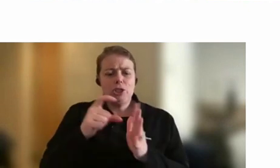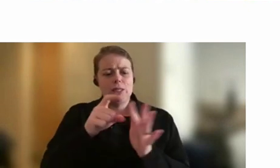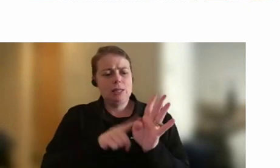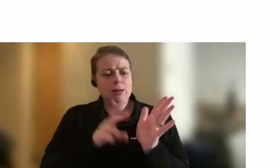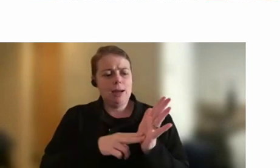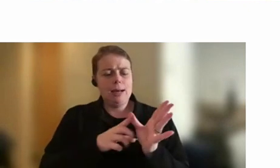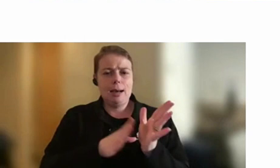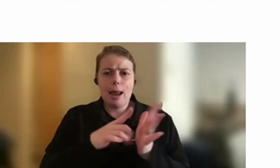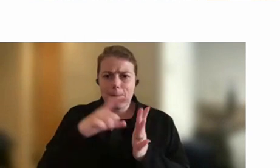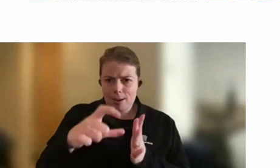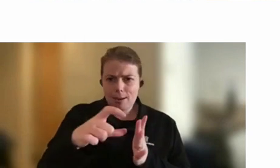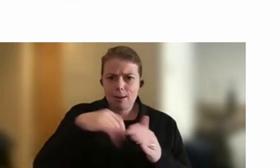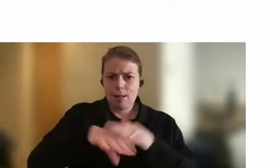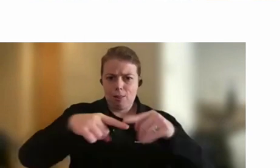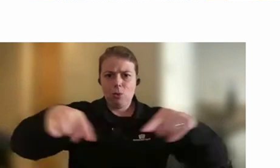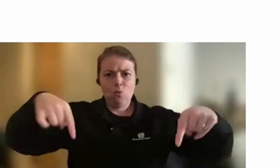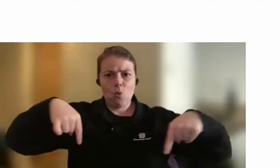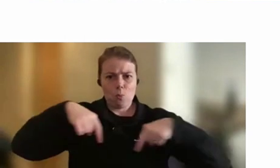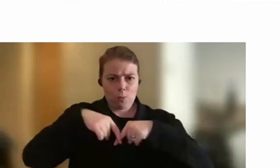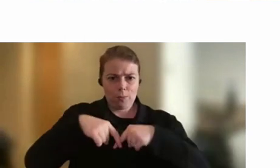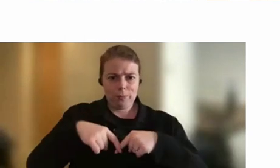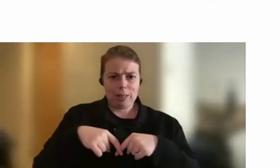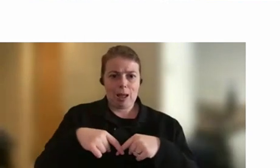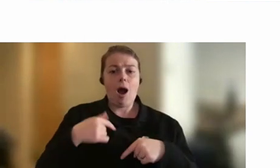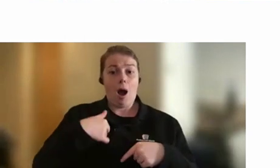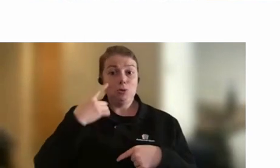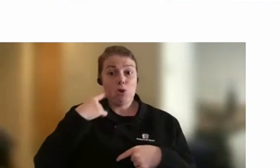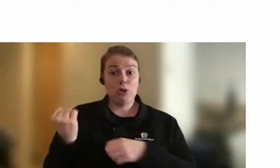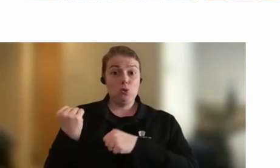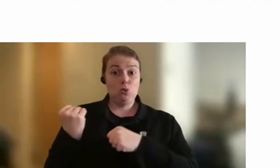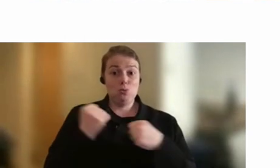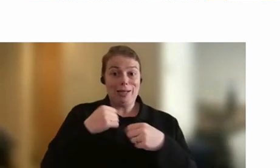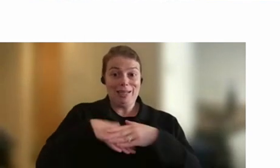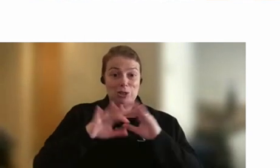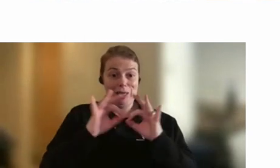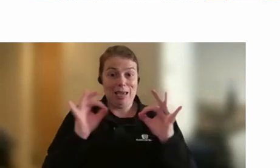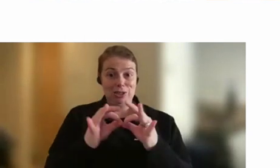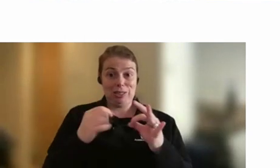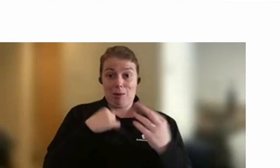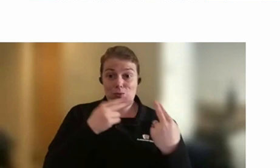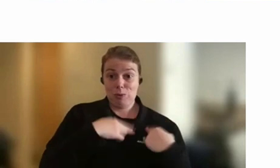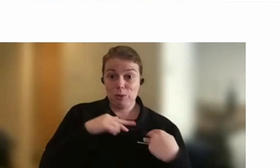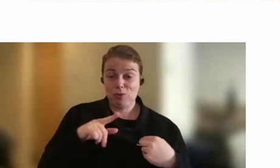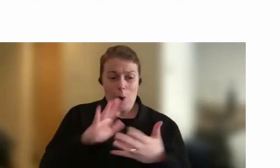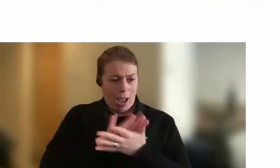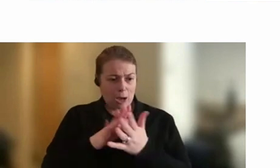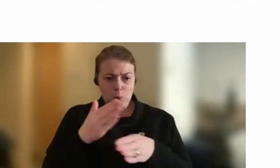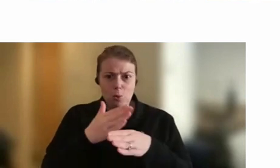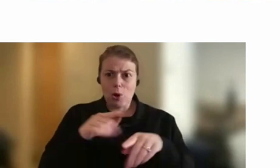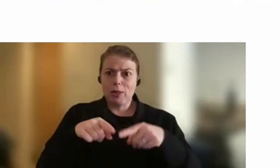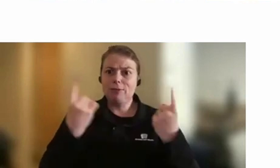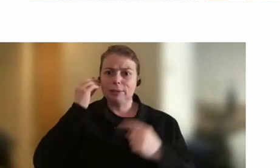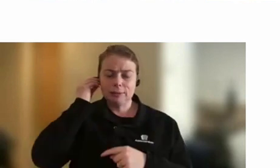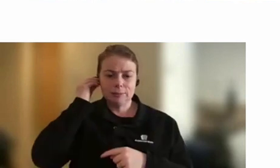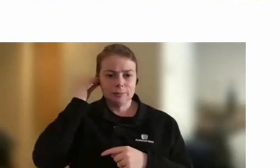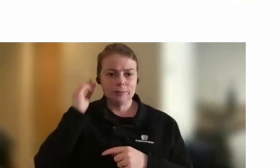that's the big thing that I'm going to try and bring to the agency that I'm responsible for, is how do we work very differently? That obviously we